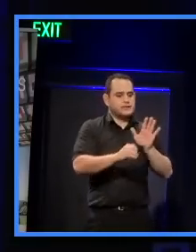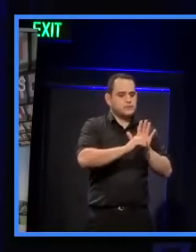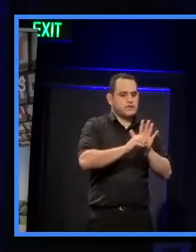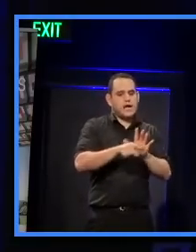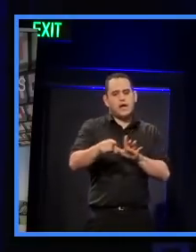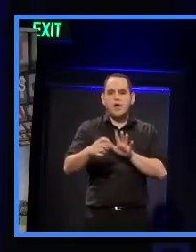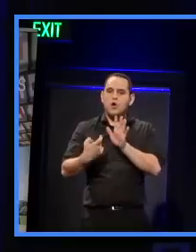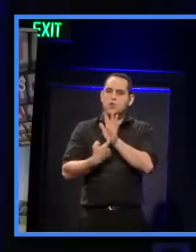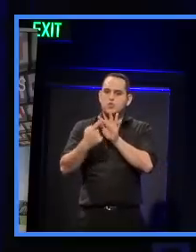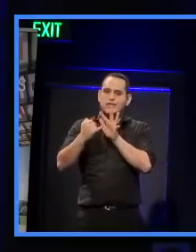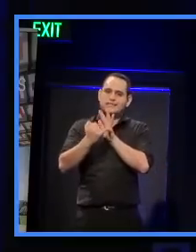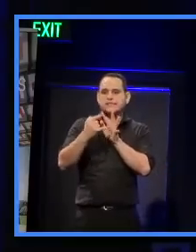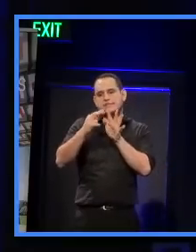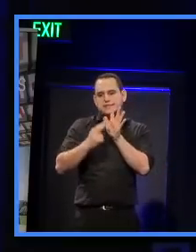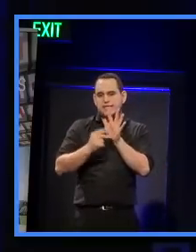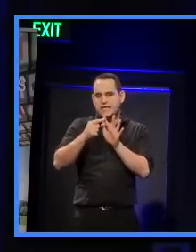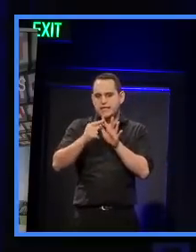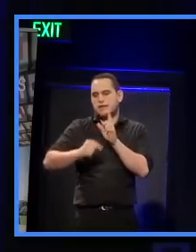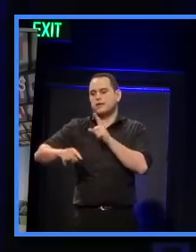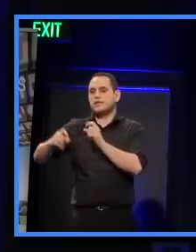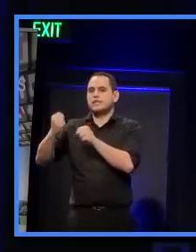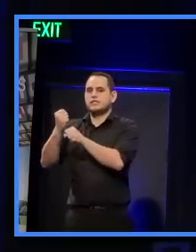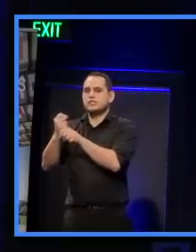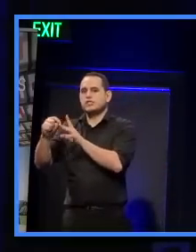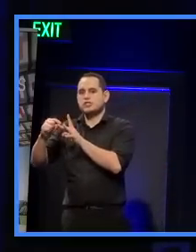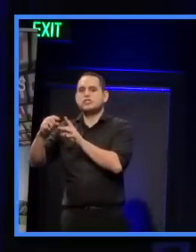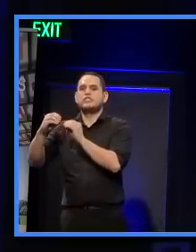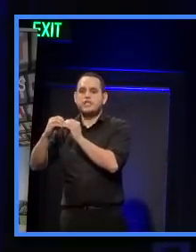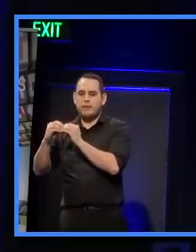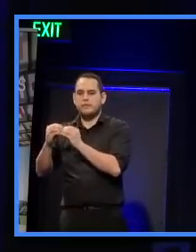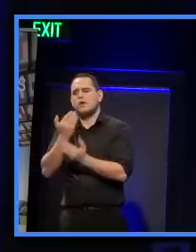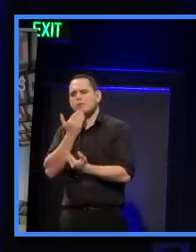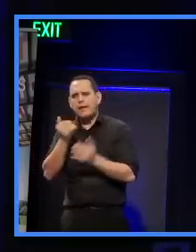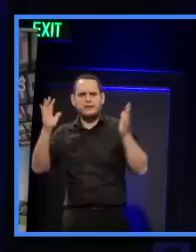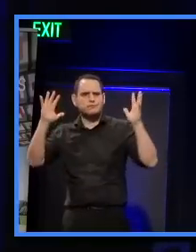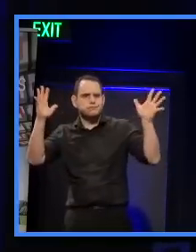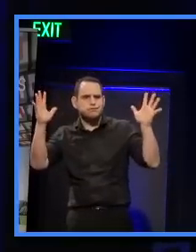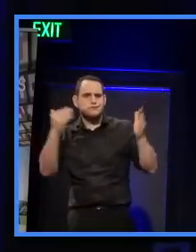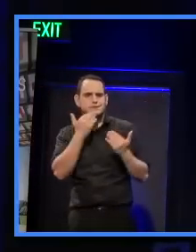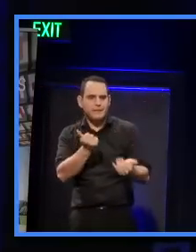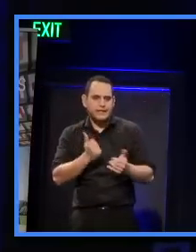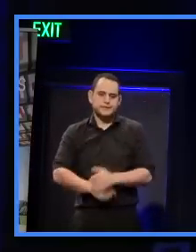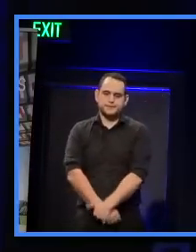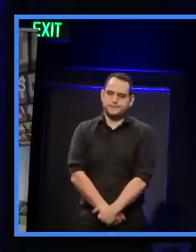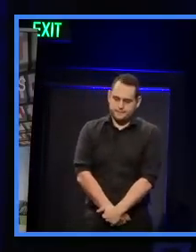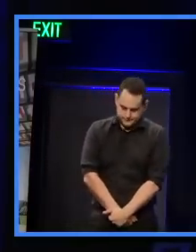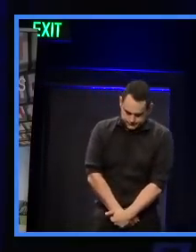Jib, Rosine, and the Warren Trust. So would you all mind putting your hands together to support their sponsors?